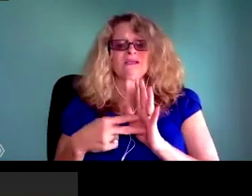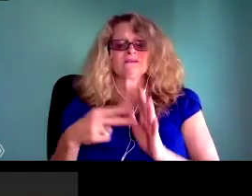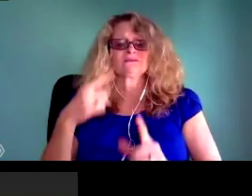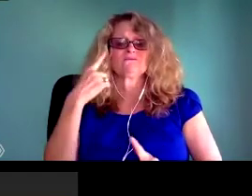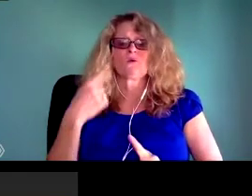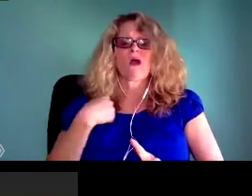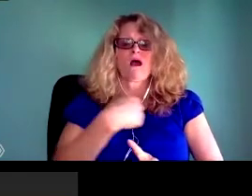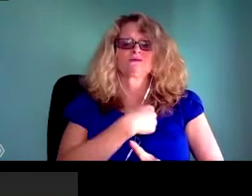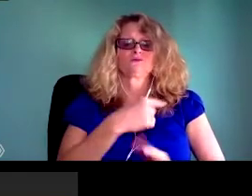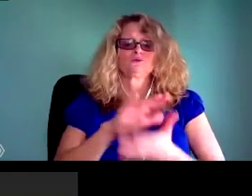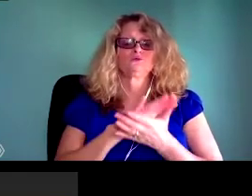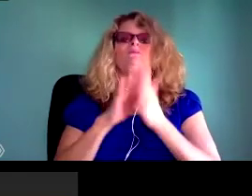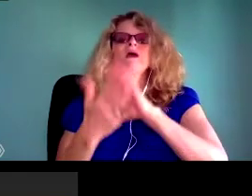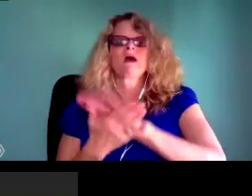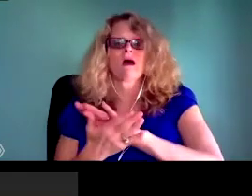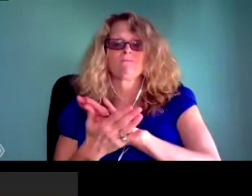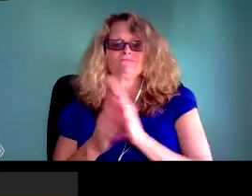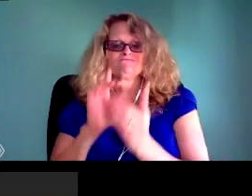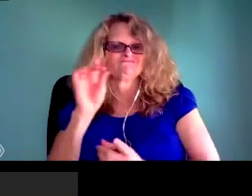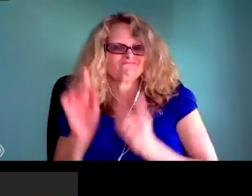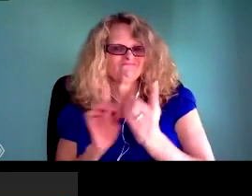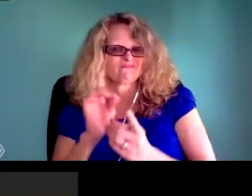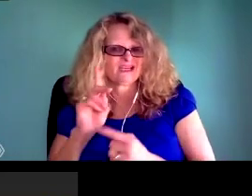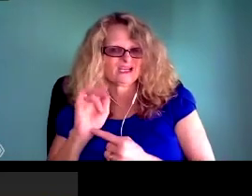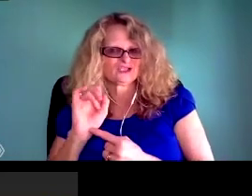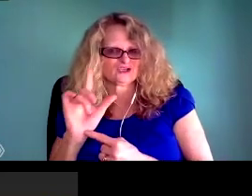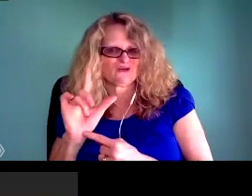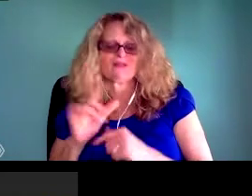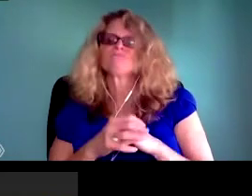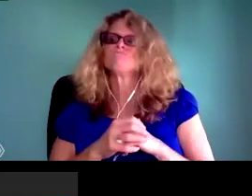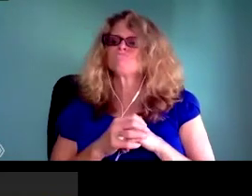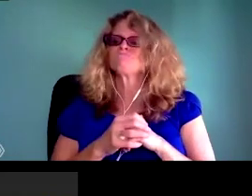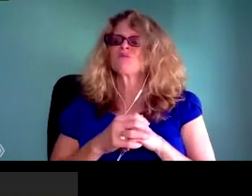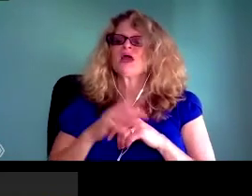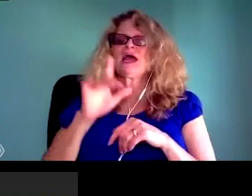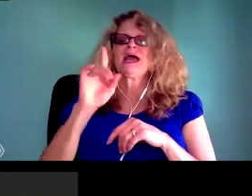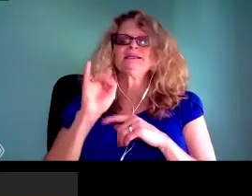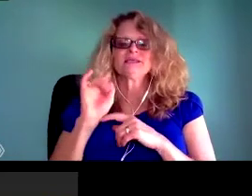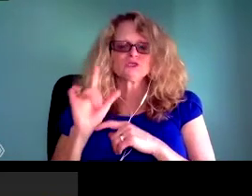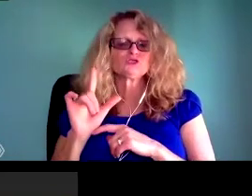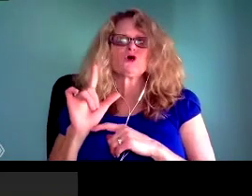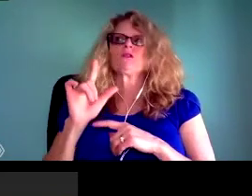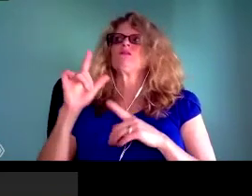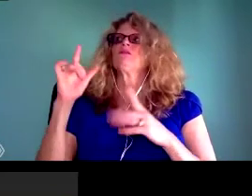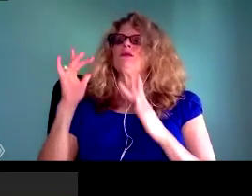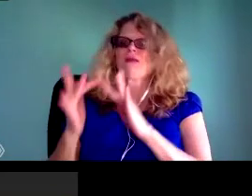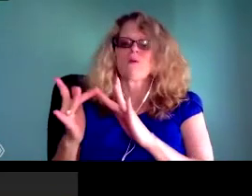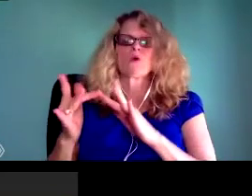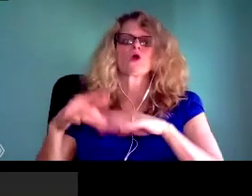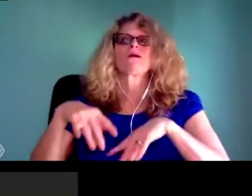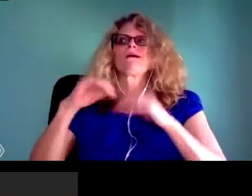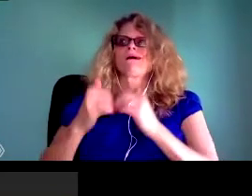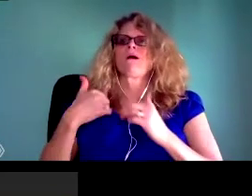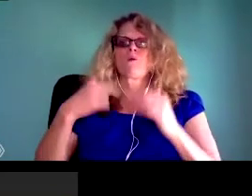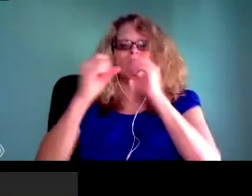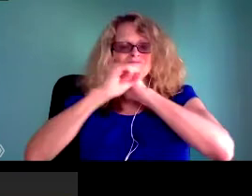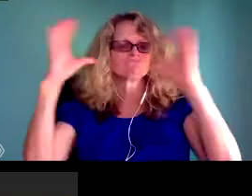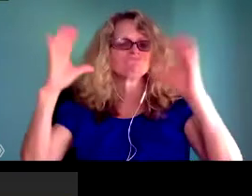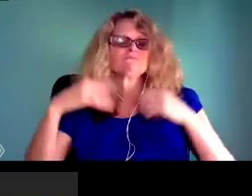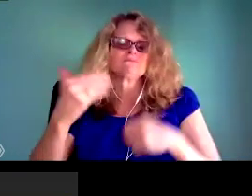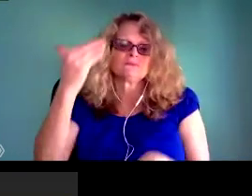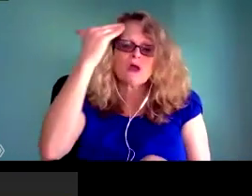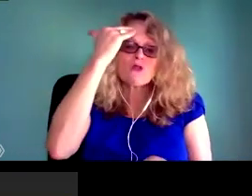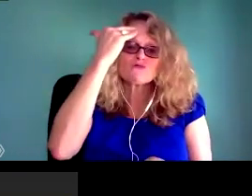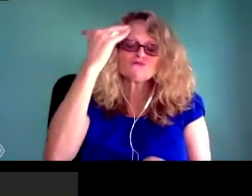about three years ago, I spent the summer in Accra, Ghana, really looking at and thinking about the global implications of the way in which we talk